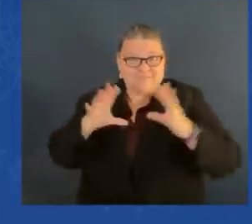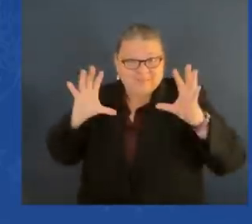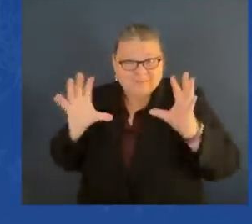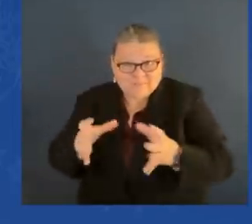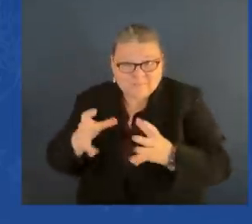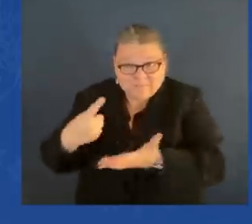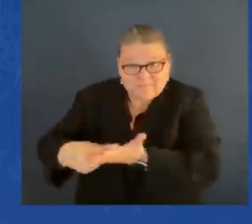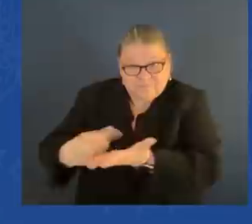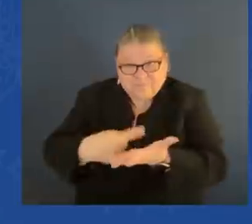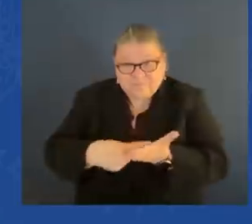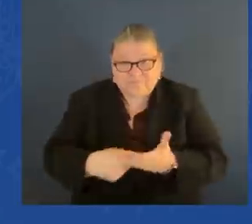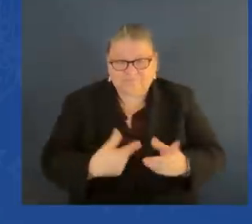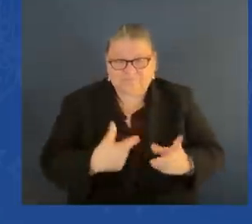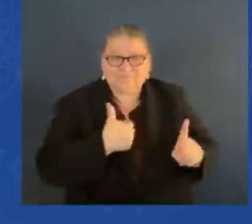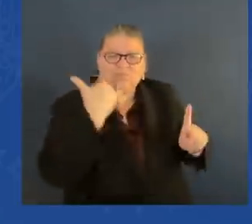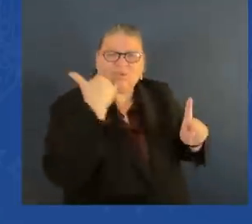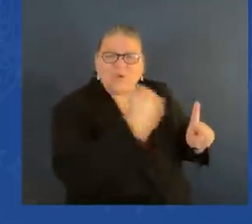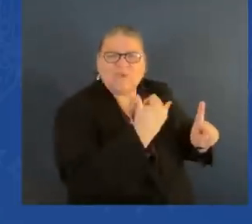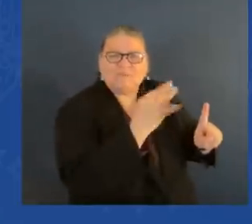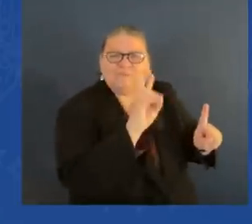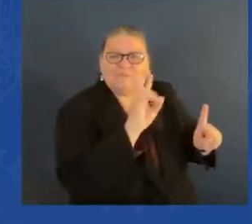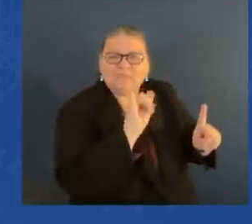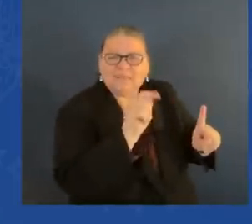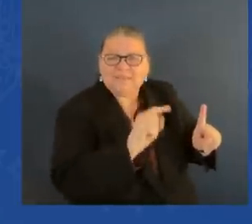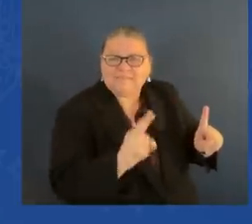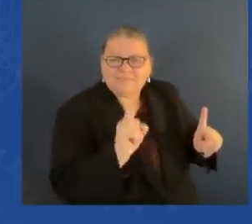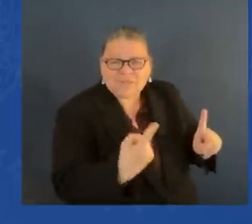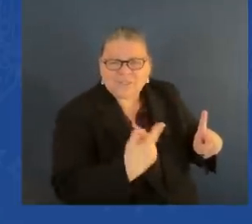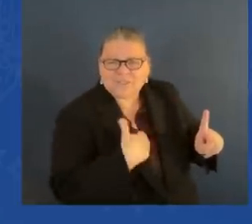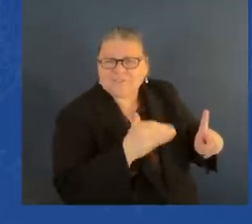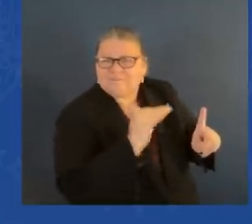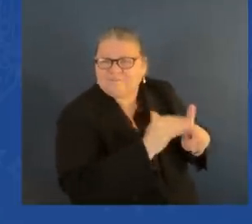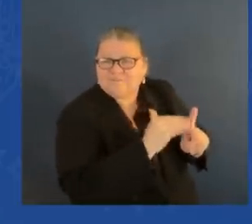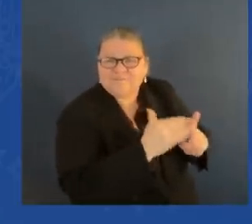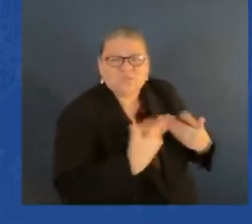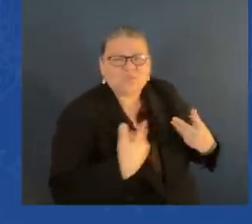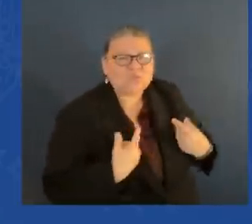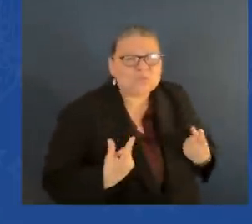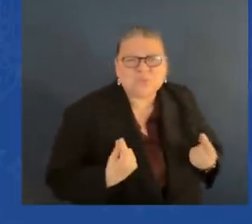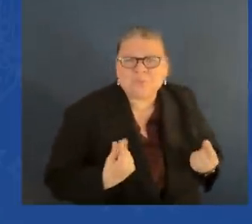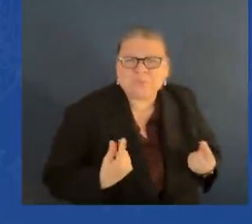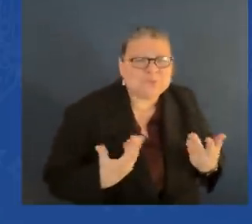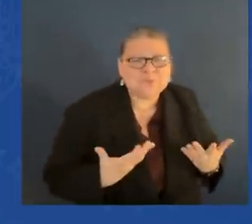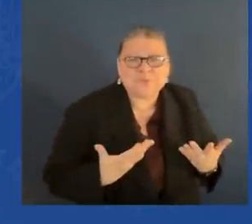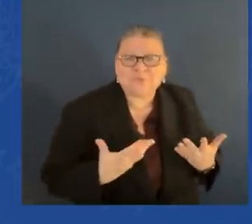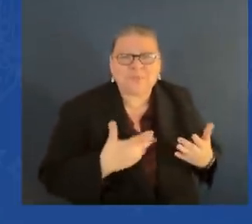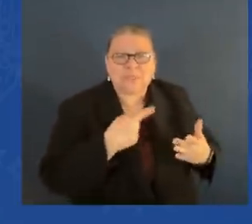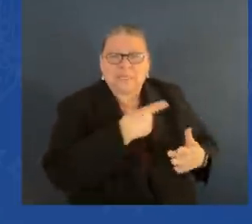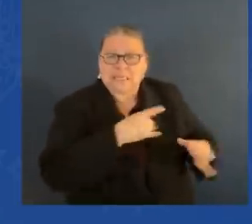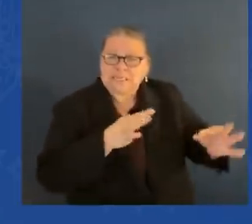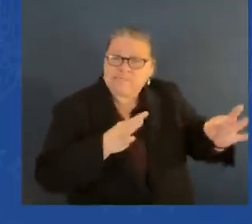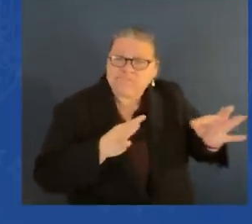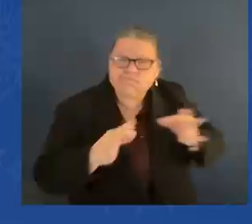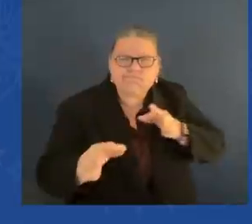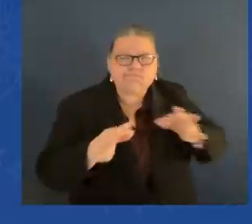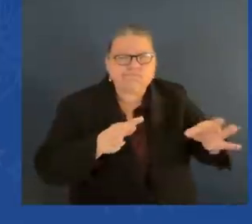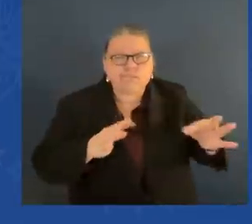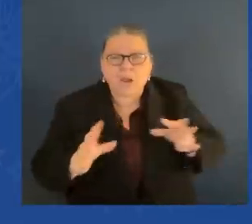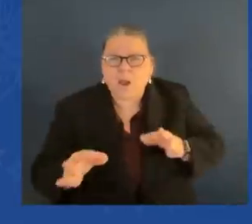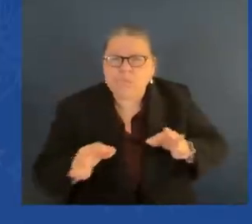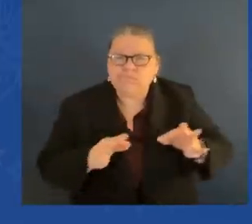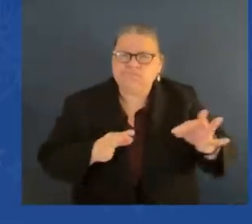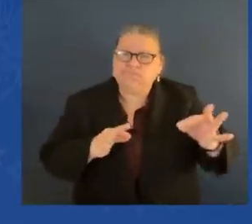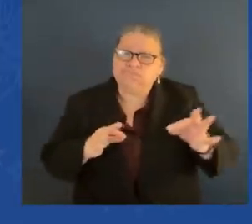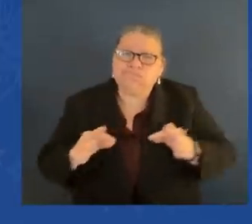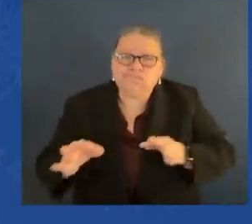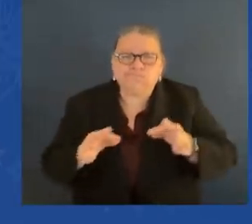And he went into great detail. I'm serious. As a matter of fact, he sent me a long memoranda he prepared for